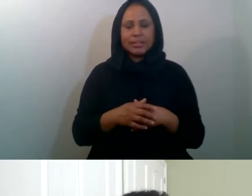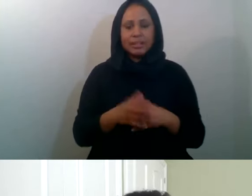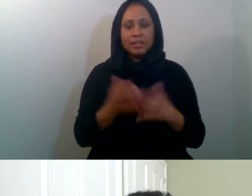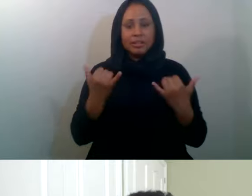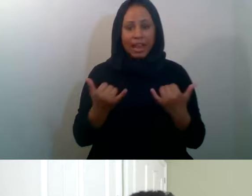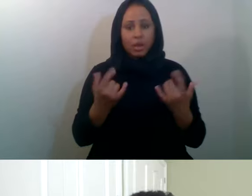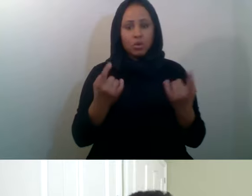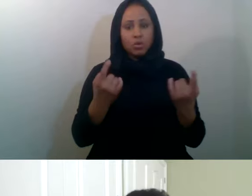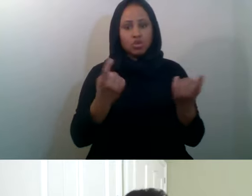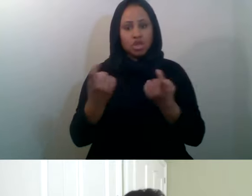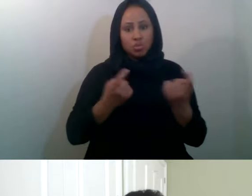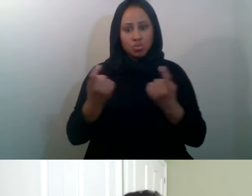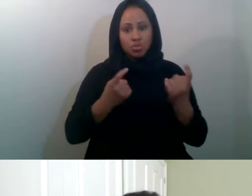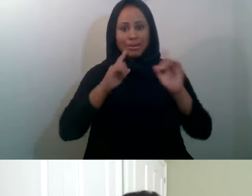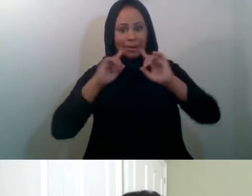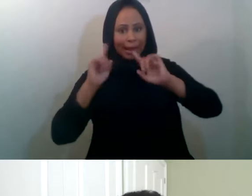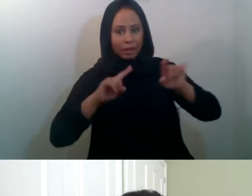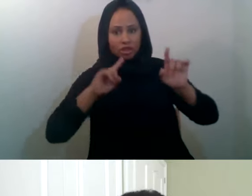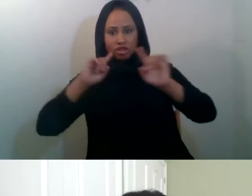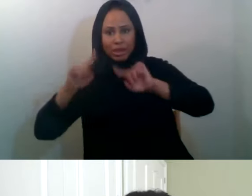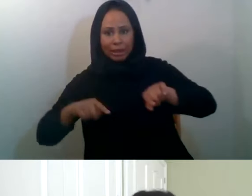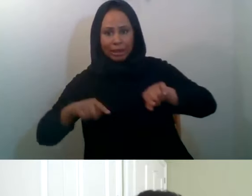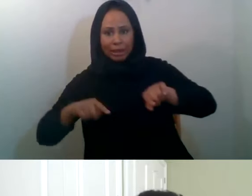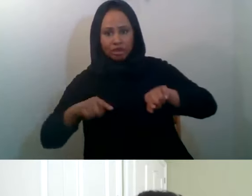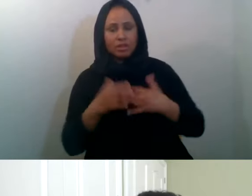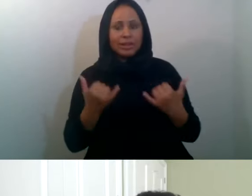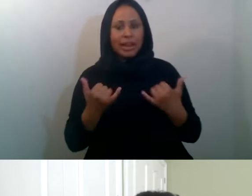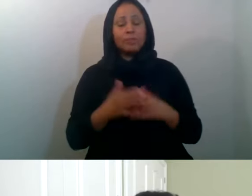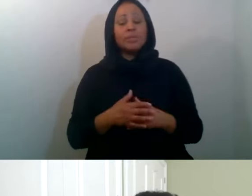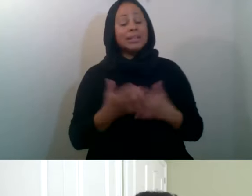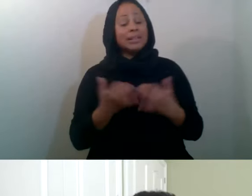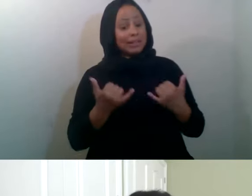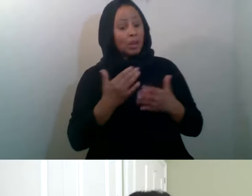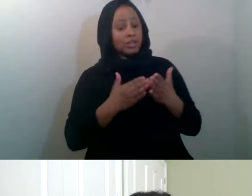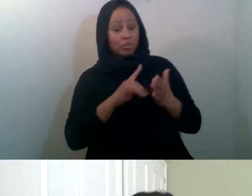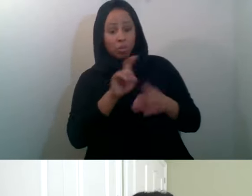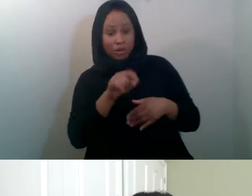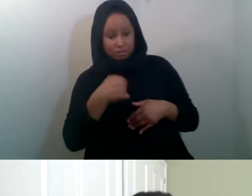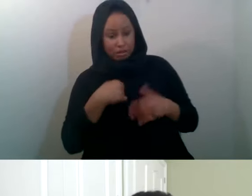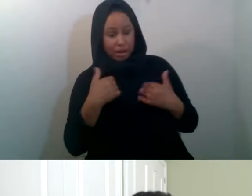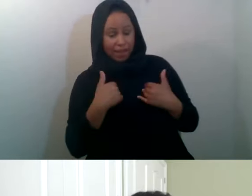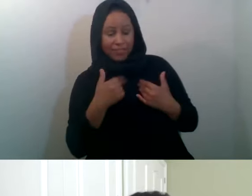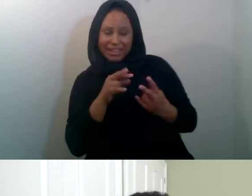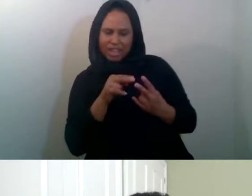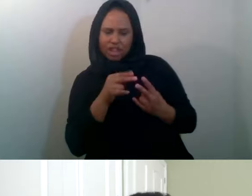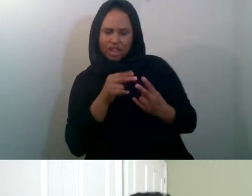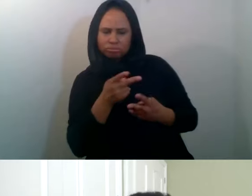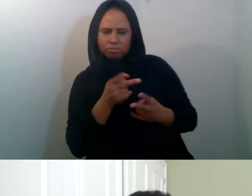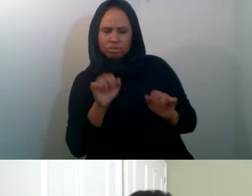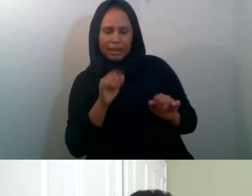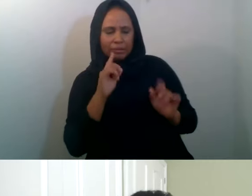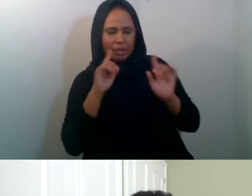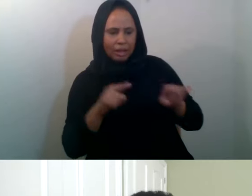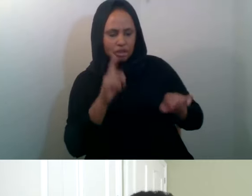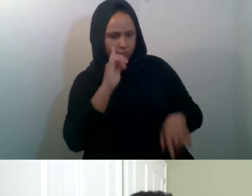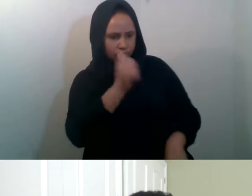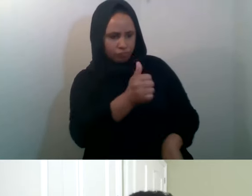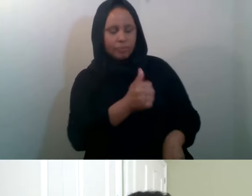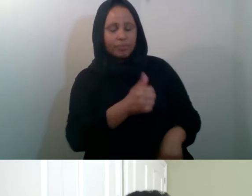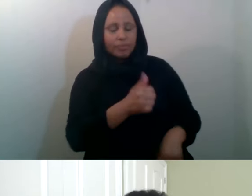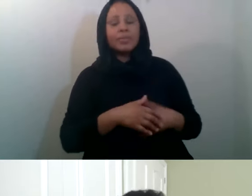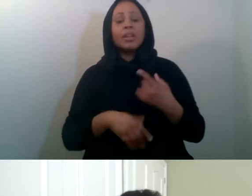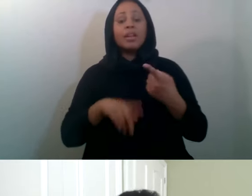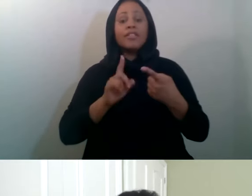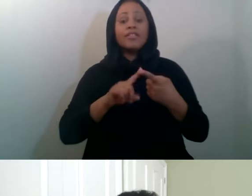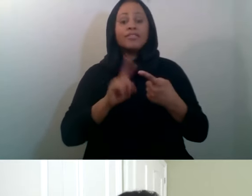segment. Some questions that I have for our panelists today, and either of guys can answer it first, it doesn't matter. But the first one that I have is